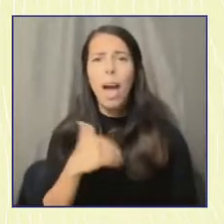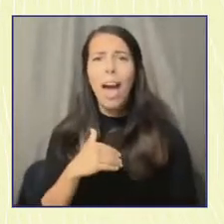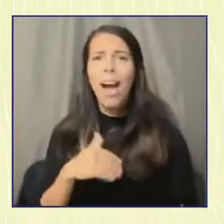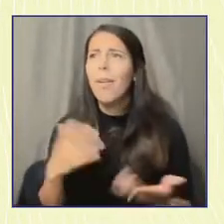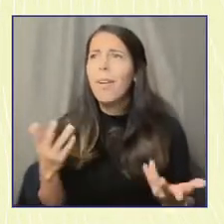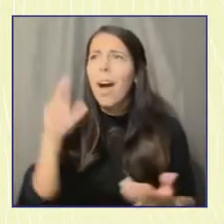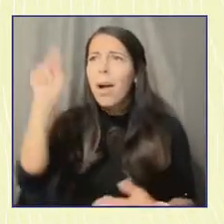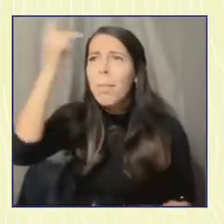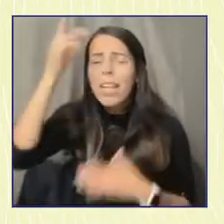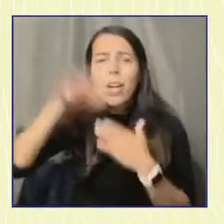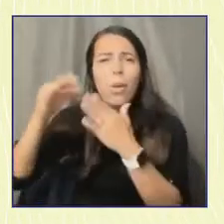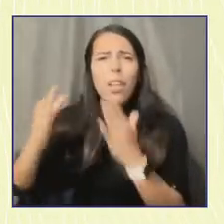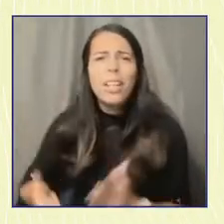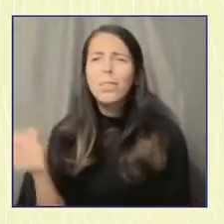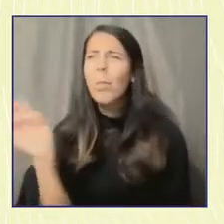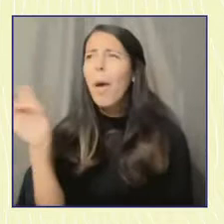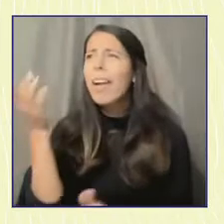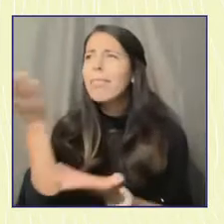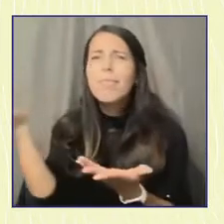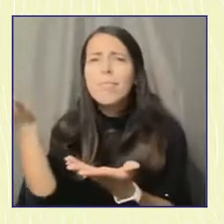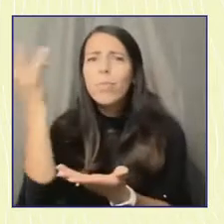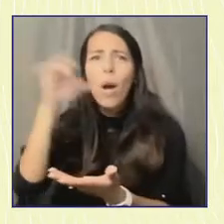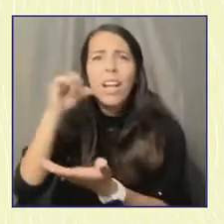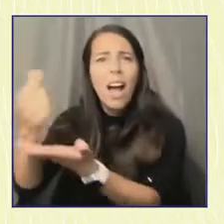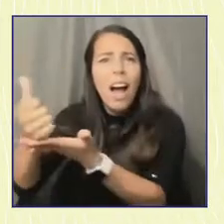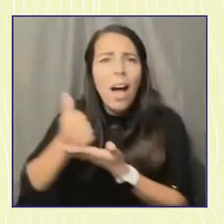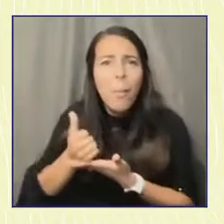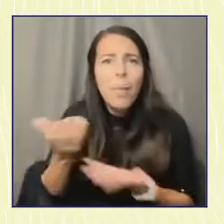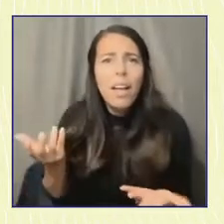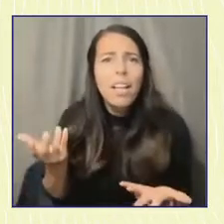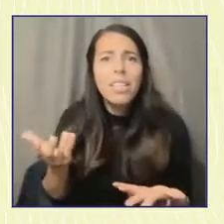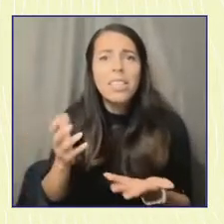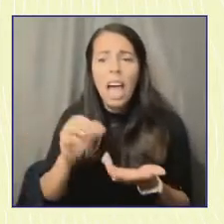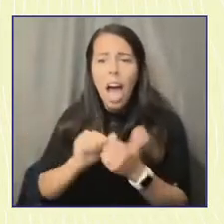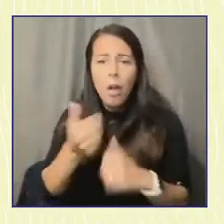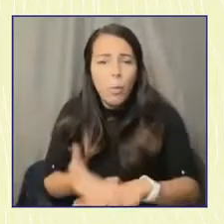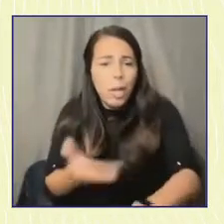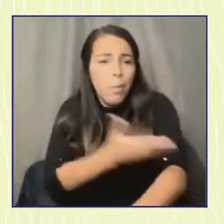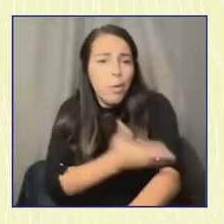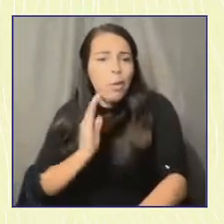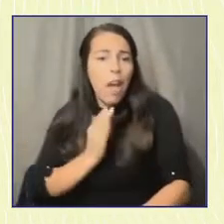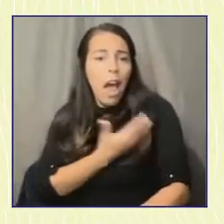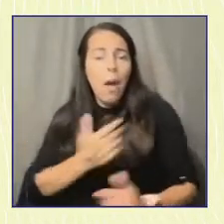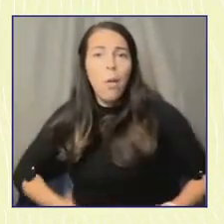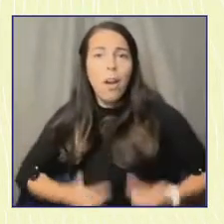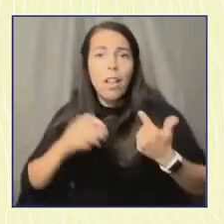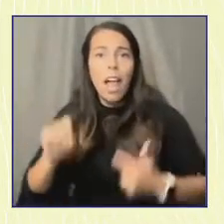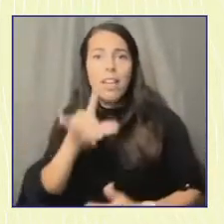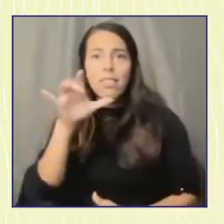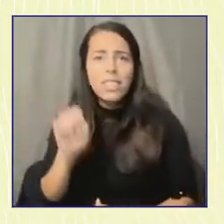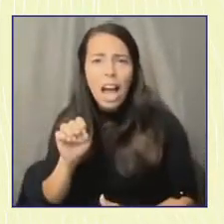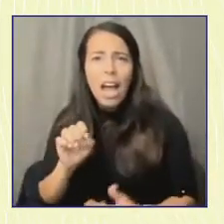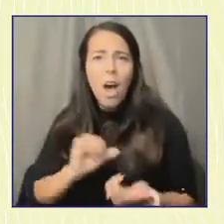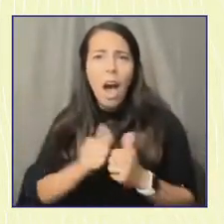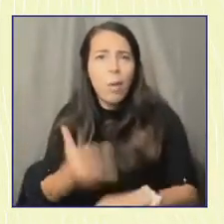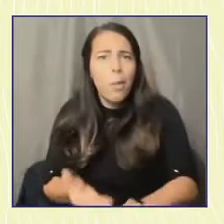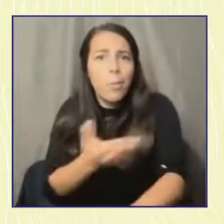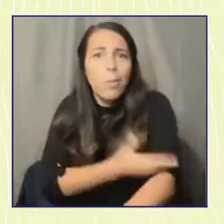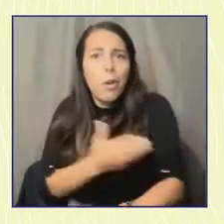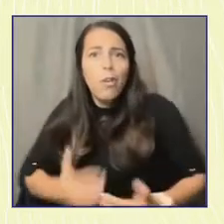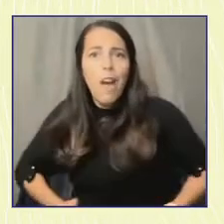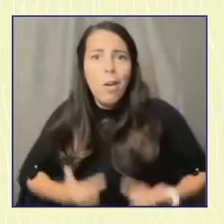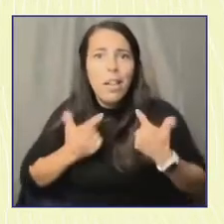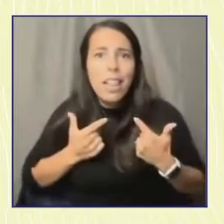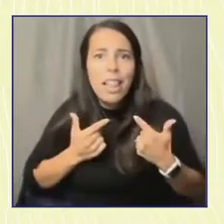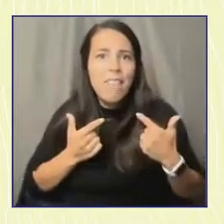movement to improve our lifestyle and living conditions? It's my job to connect people's daily lives to the